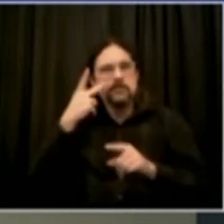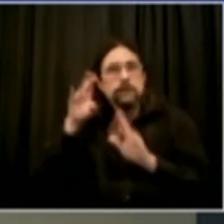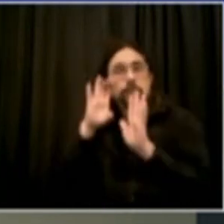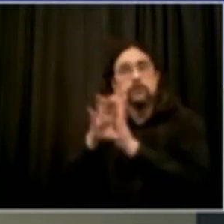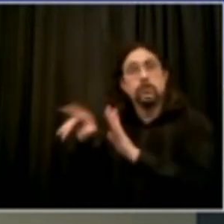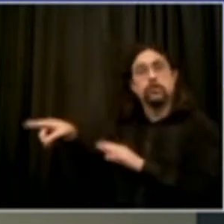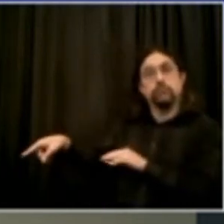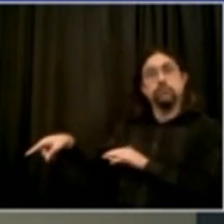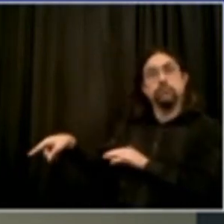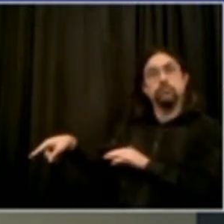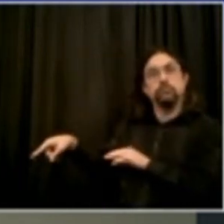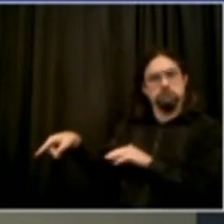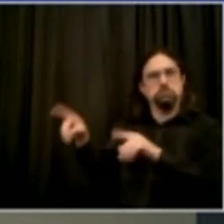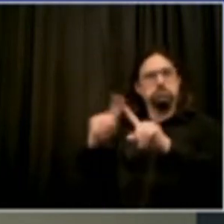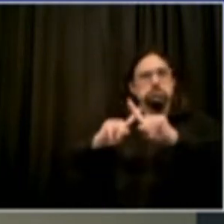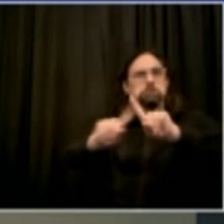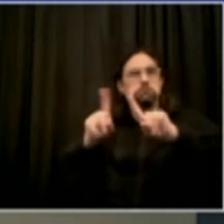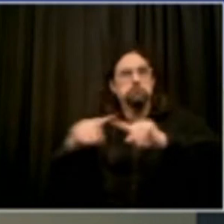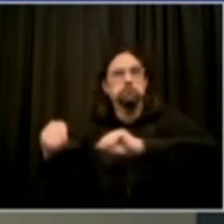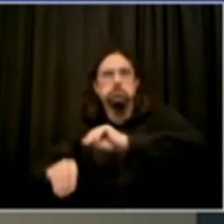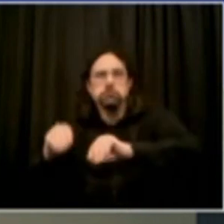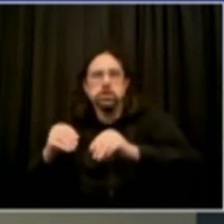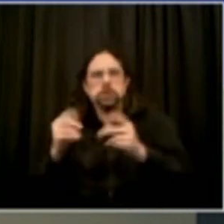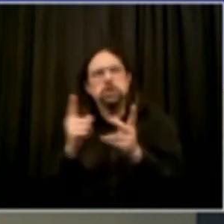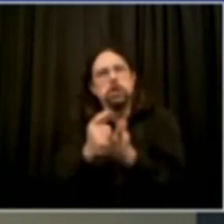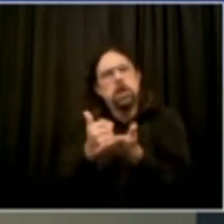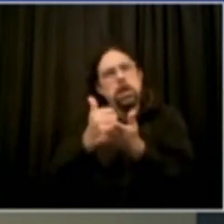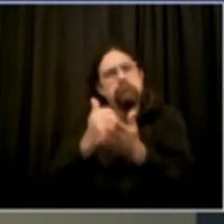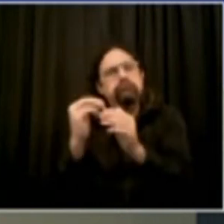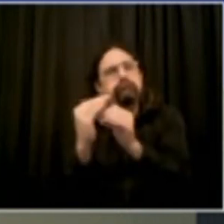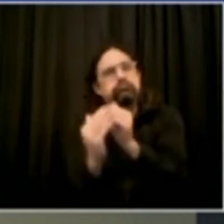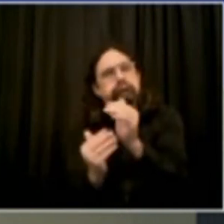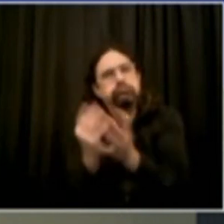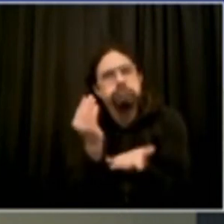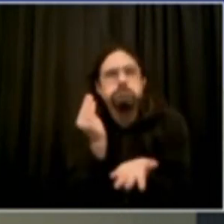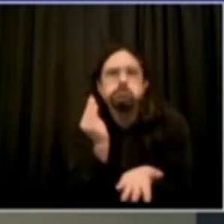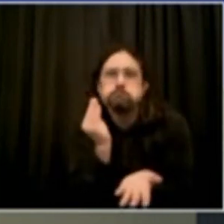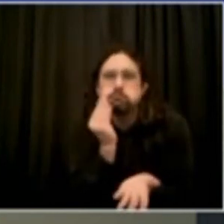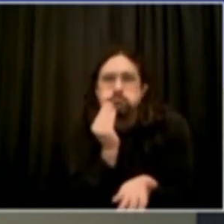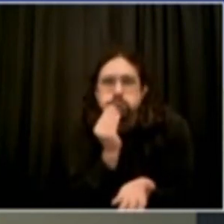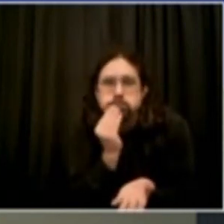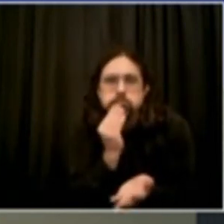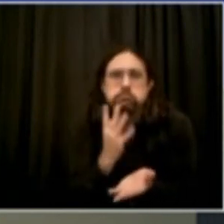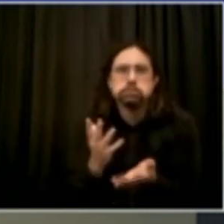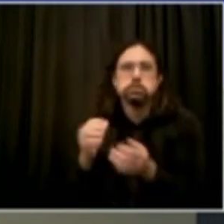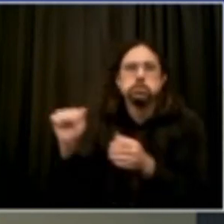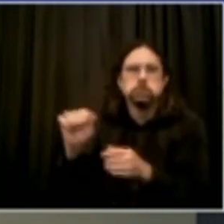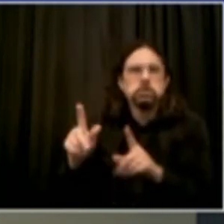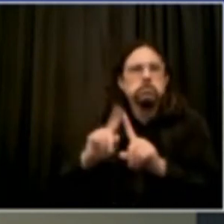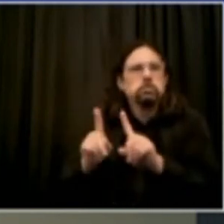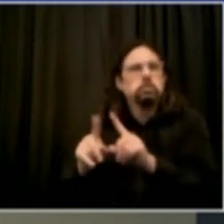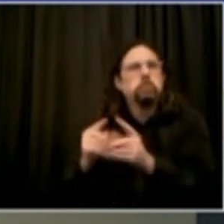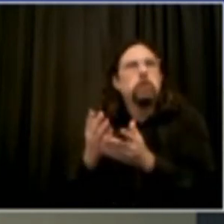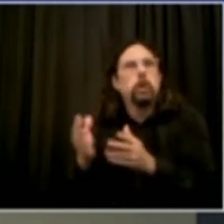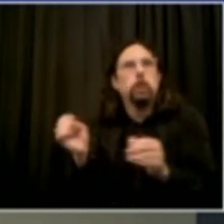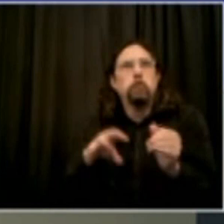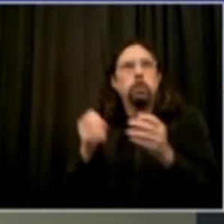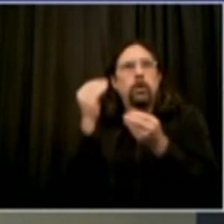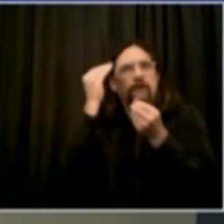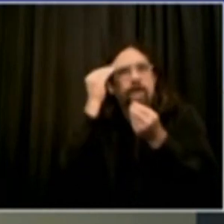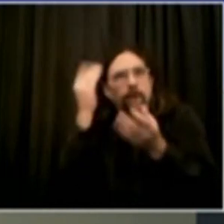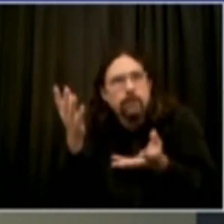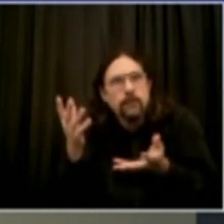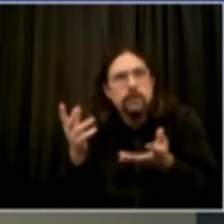So we're really appreciative to KIND for the inclusion of a couple of KIND bars in the Take Care Package. And we'd also like to thank Microsoft for providing